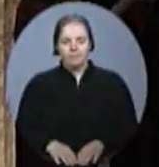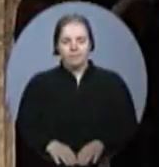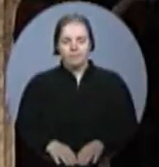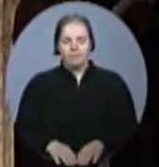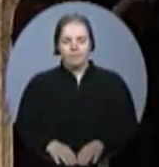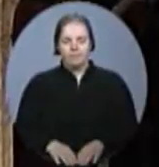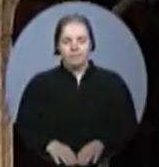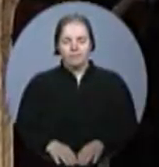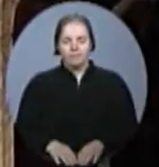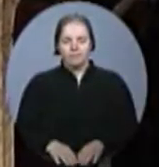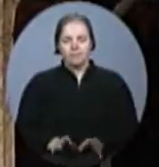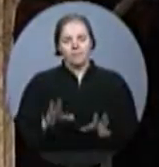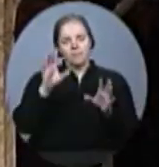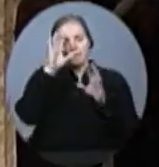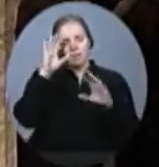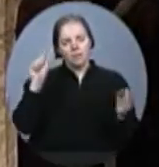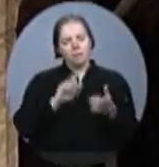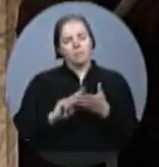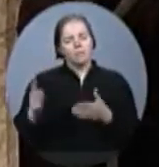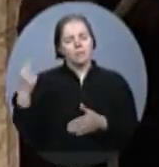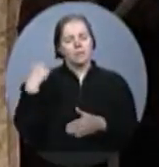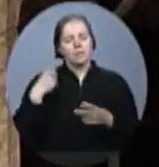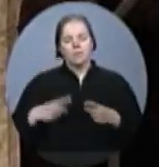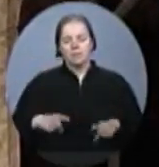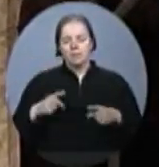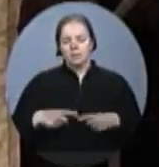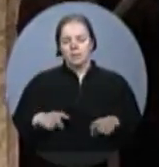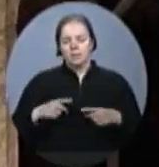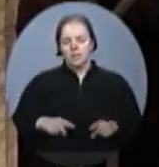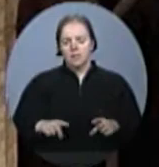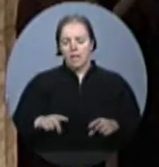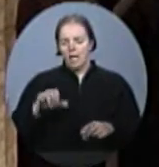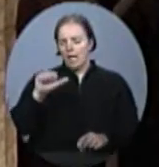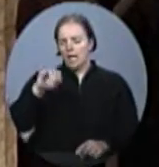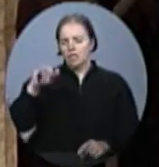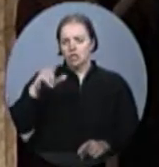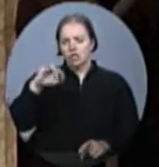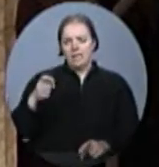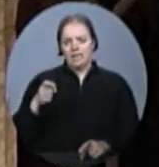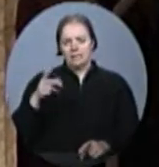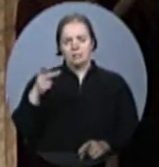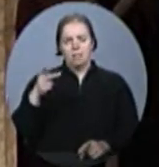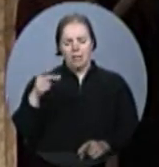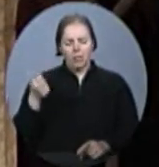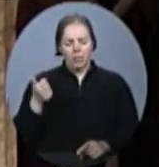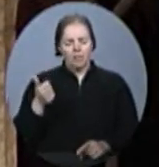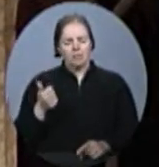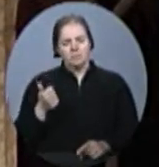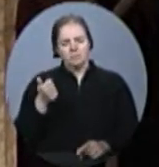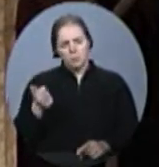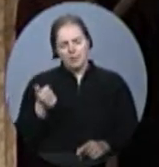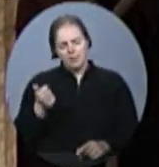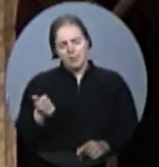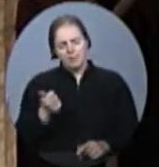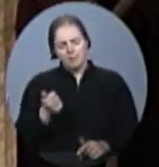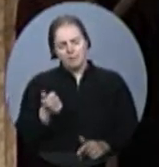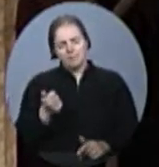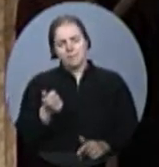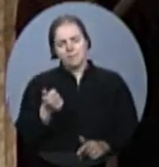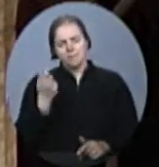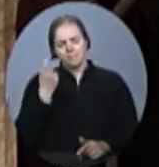Mr. Speaker, last week the member for Ajax Pickering used that a future Liberal government might dramatically reduce criminal sentences.